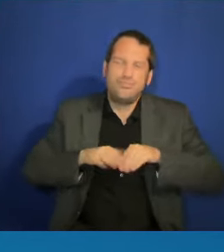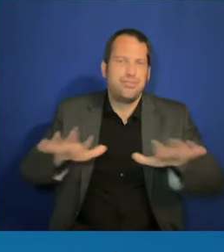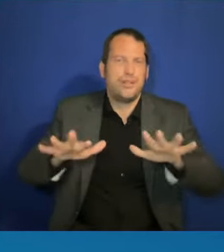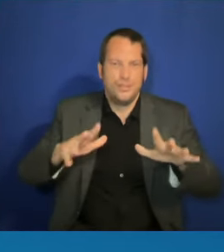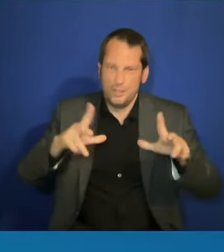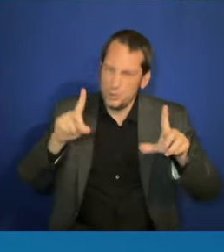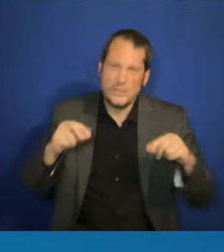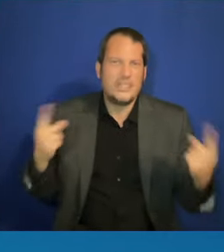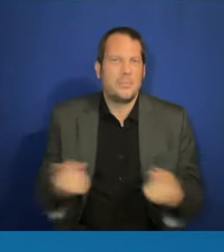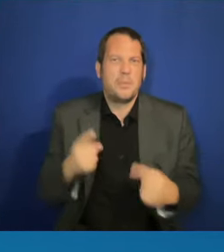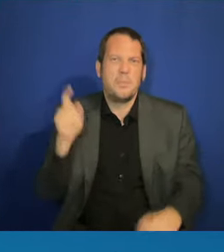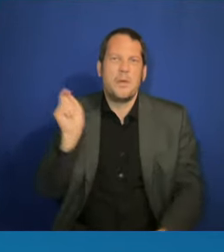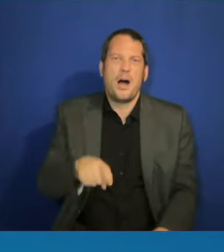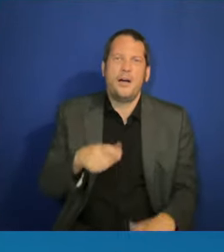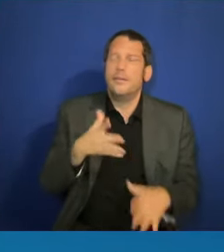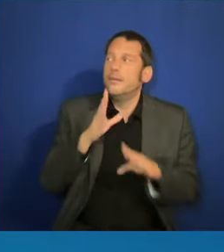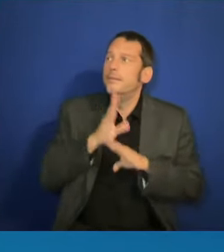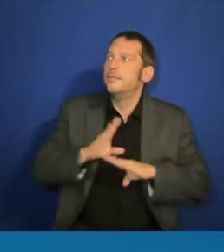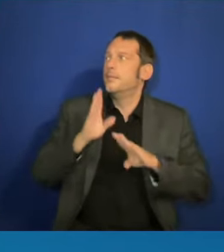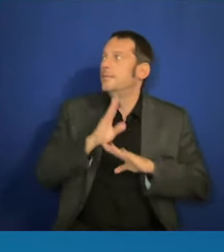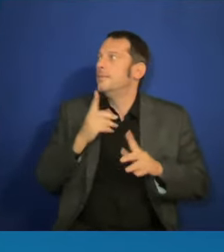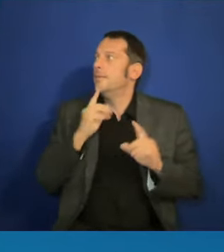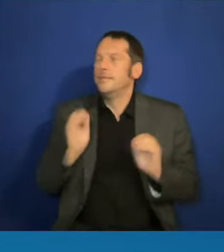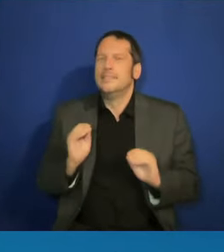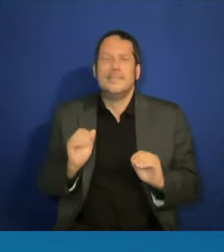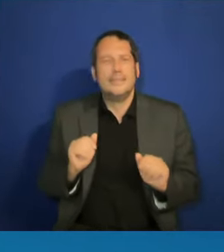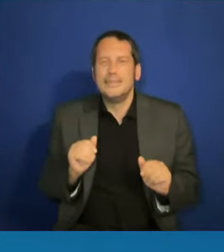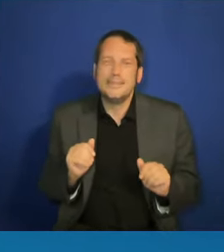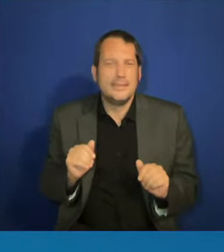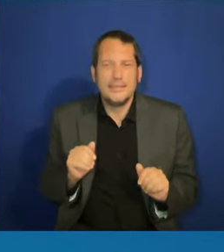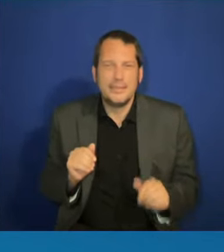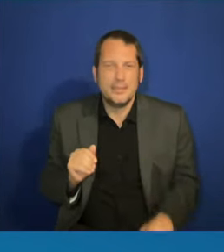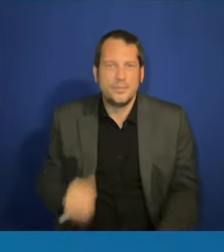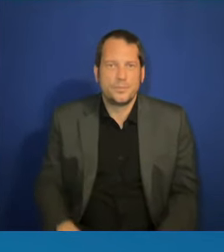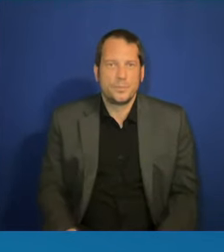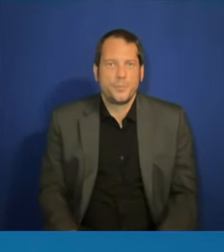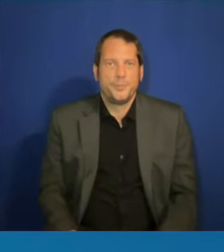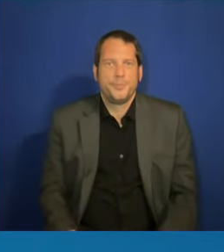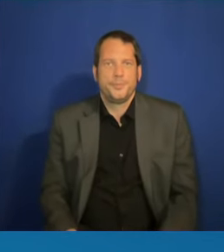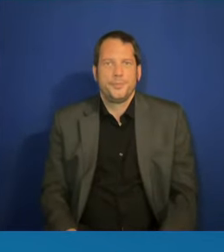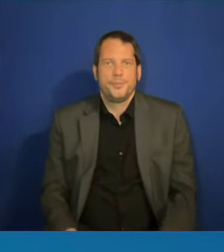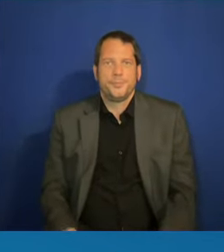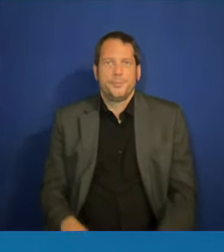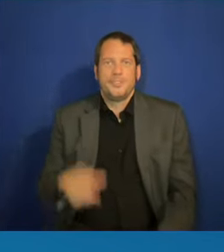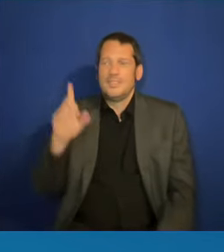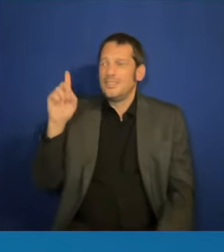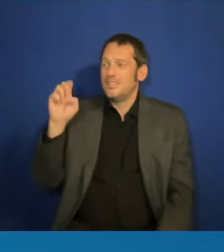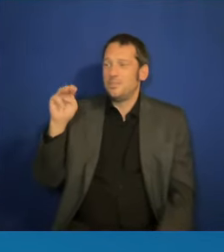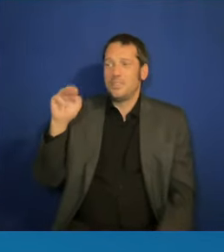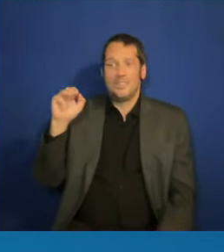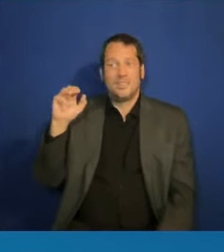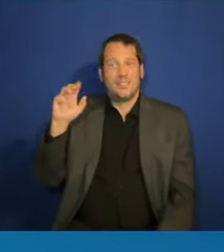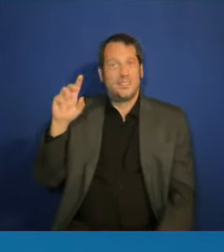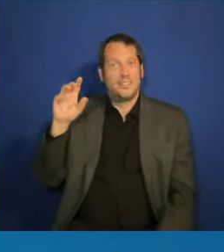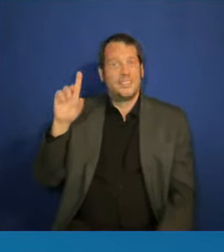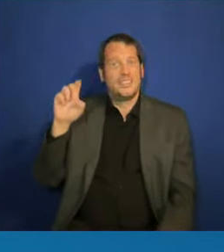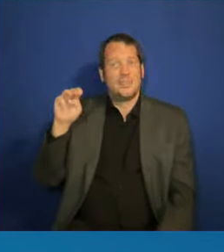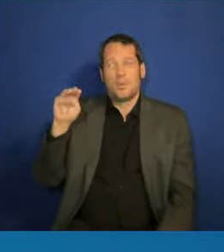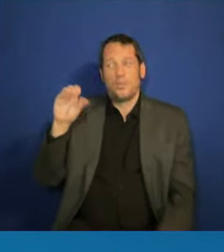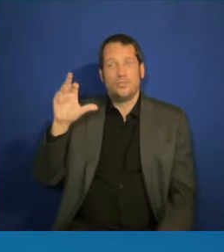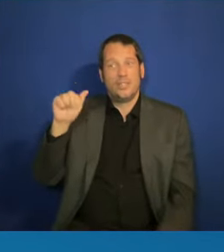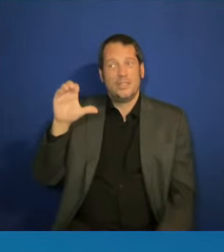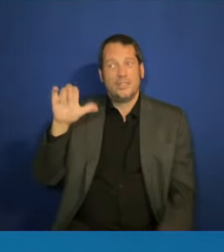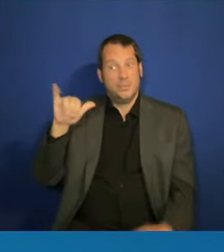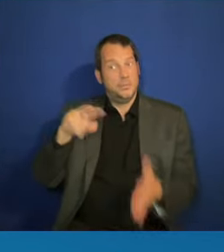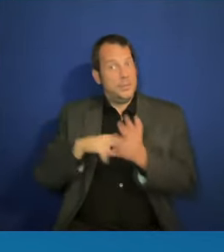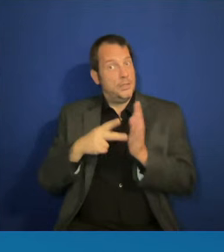We can't just be—it's not—democracy is not a spectator sport. Earlier, you mentioned how our fundamental rights and